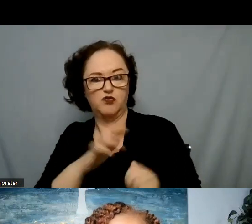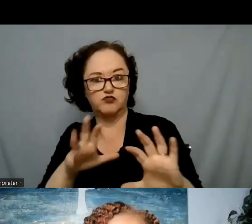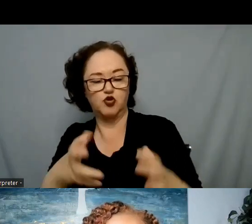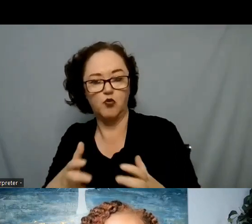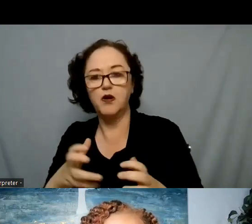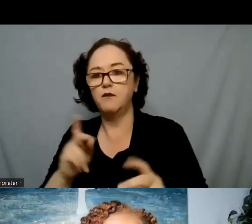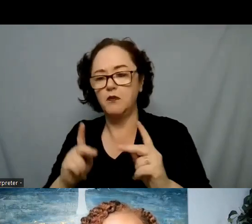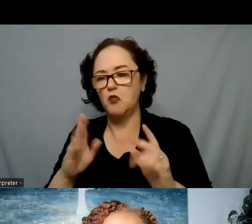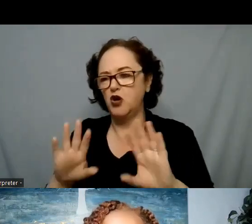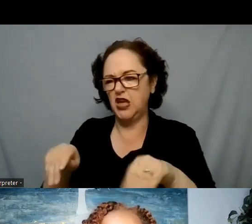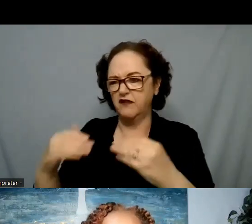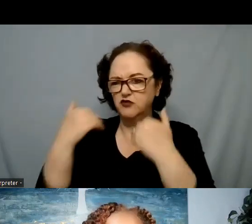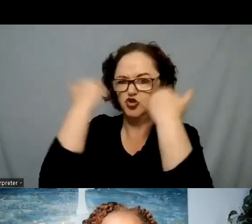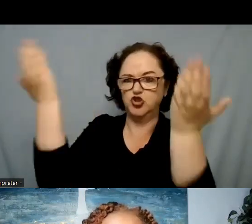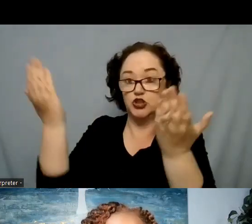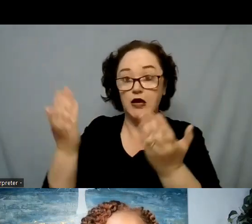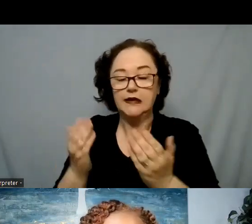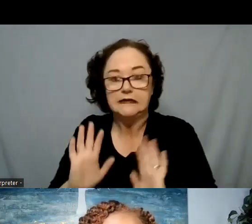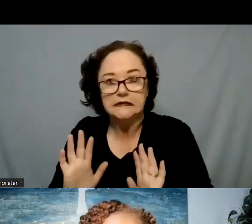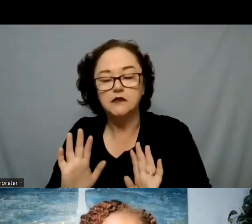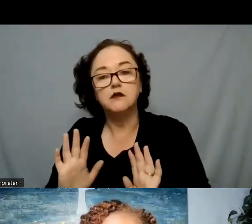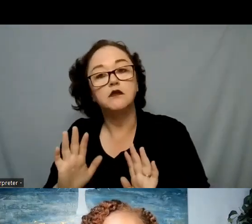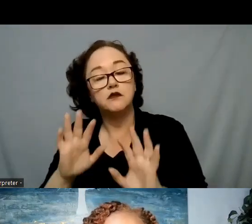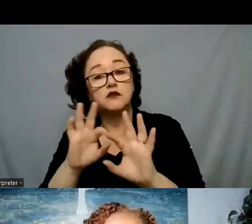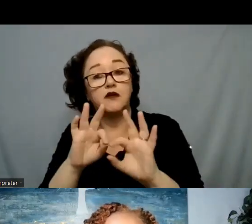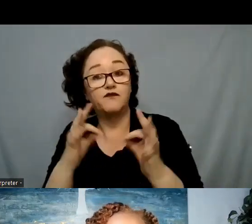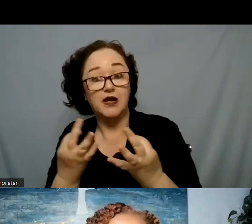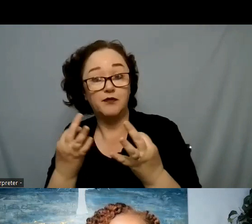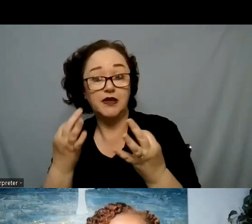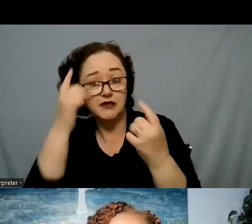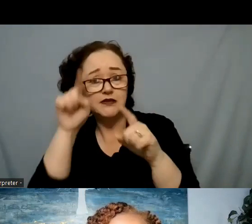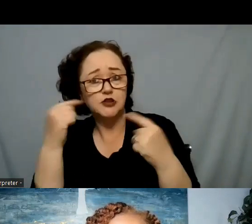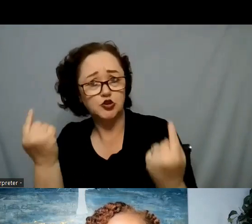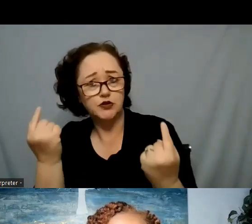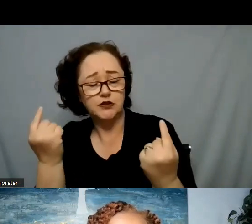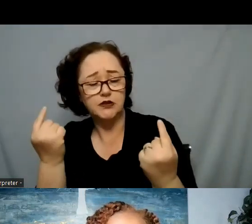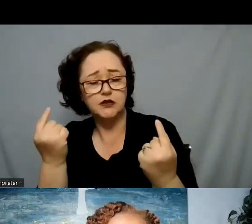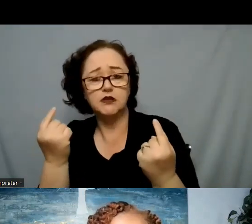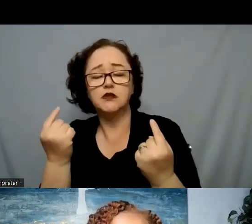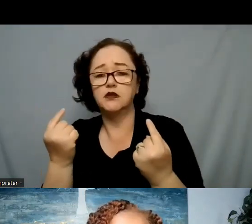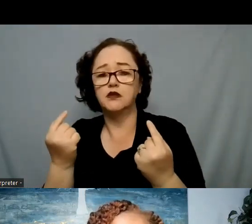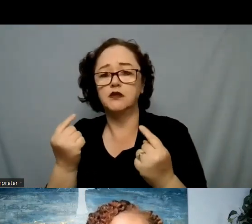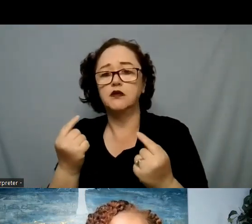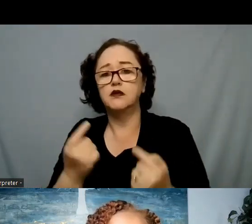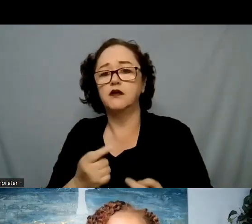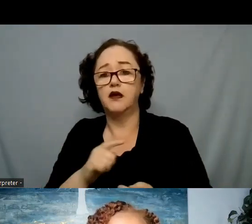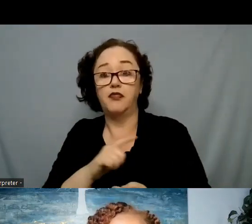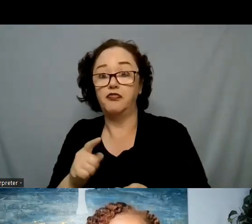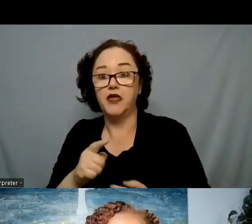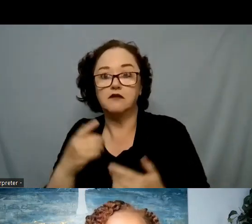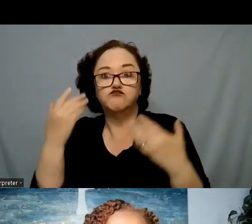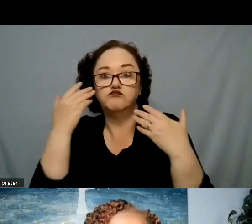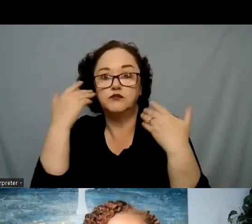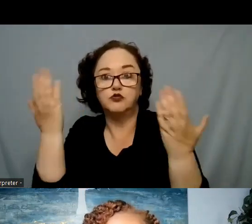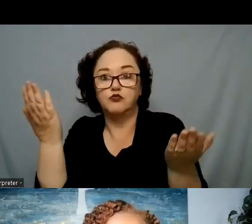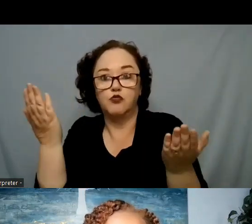conversation with the family, the family disagreed with this and this wasn't something that they were even aware that the